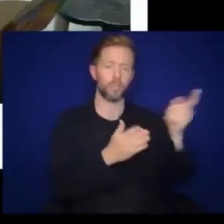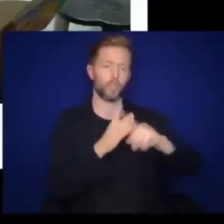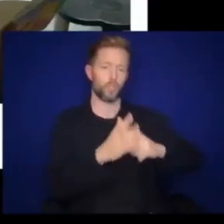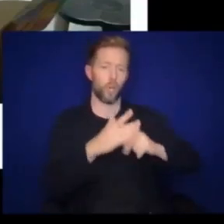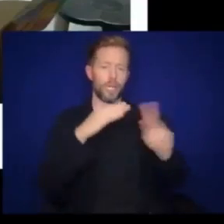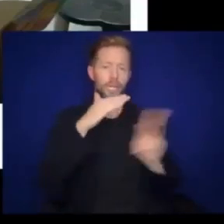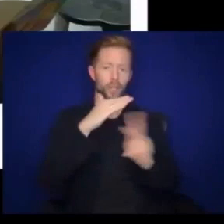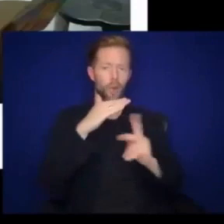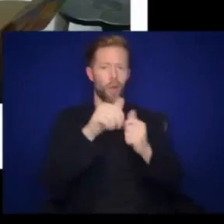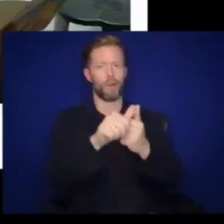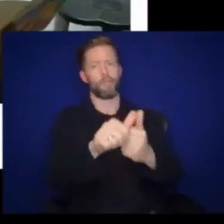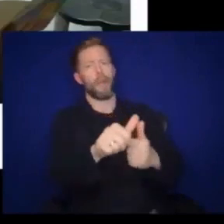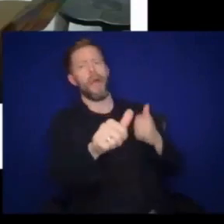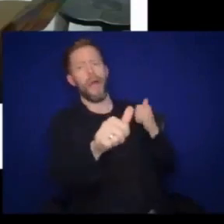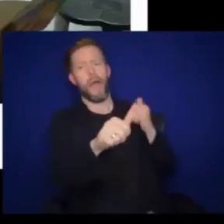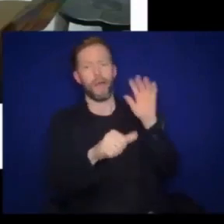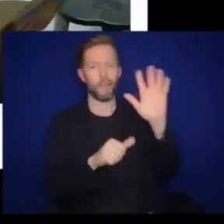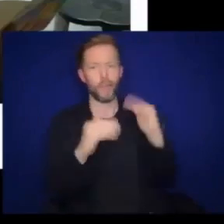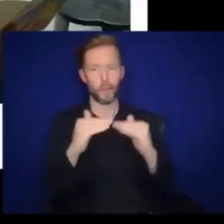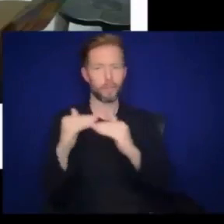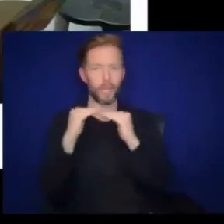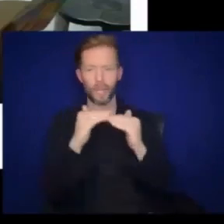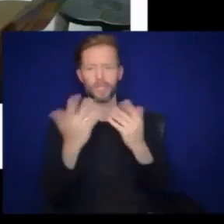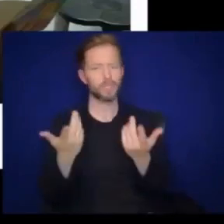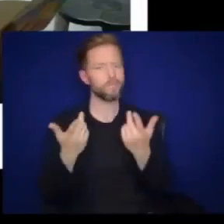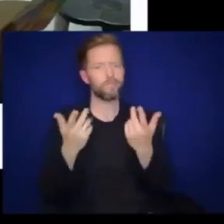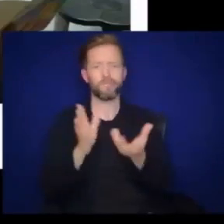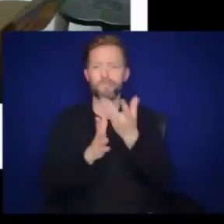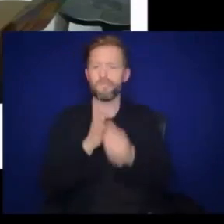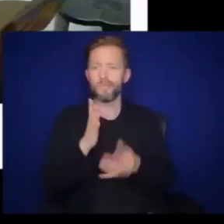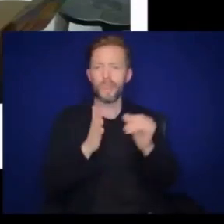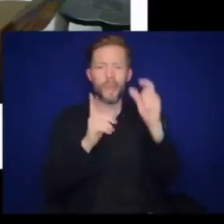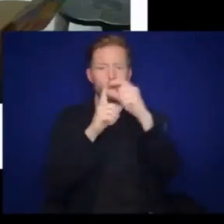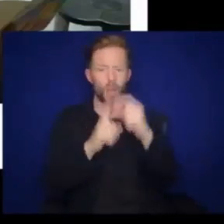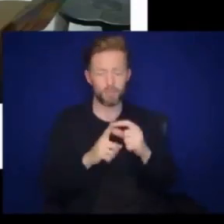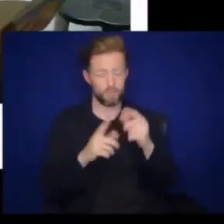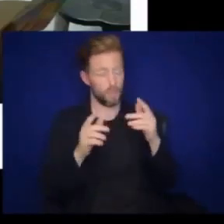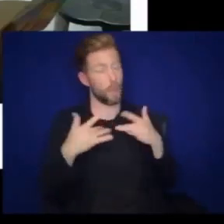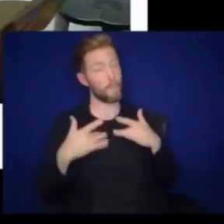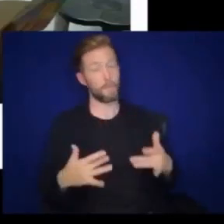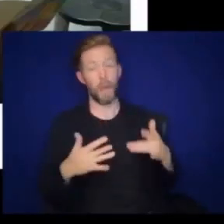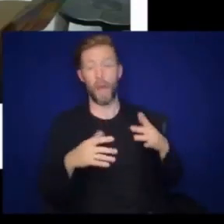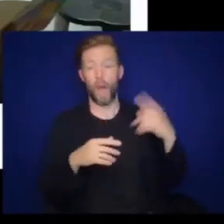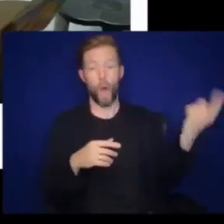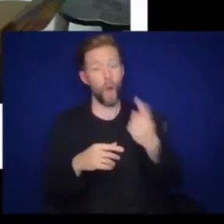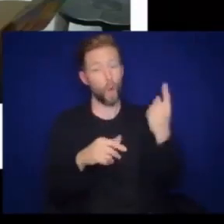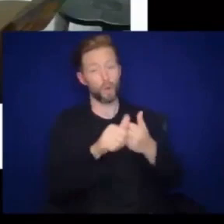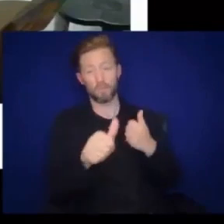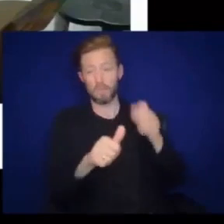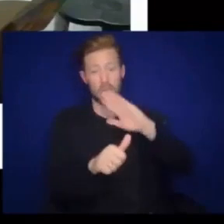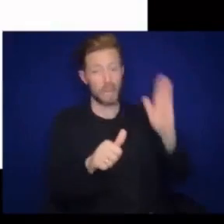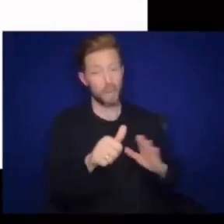and start kindergarten way behind their peers because they don't have that vocabulary and they often never catch up.